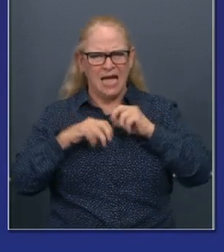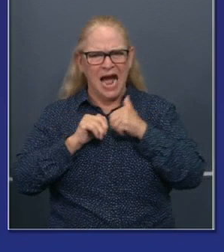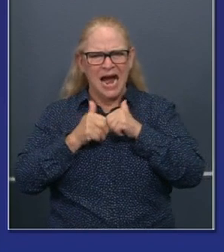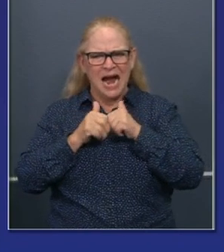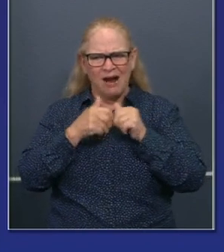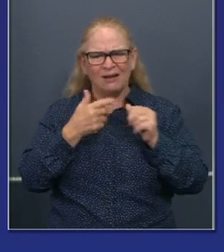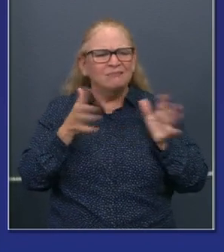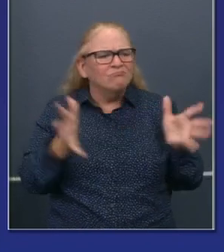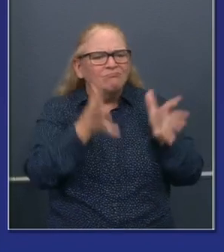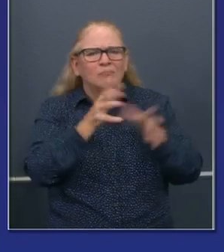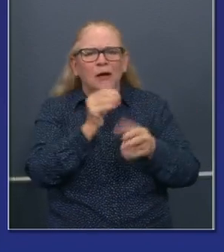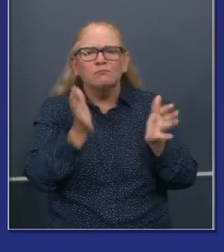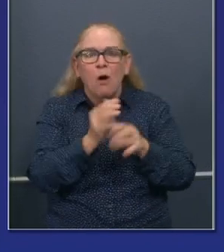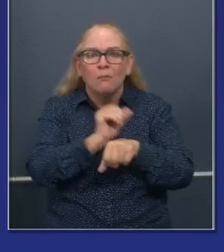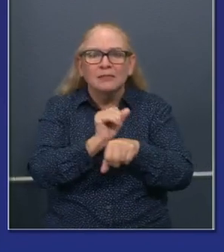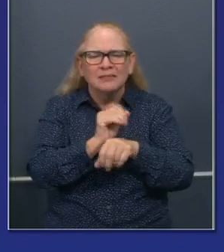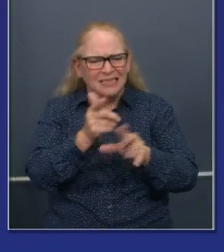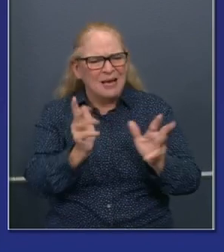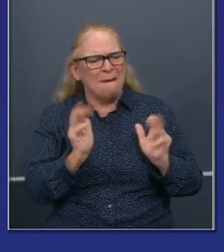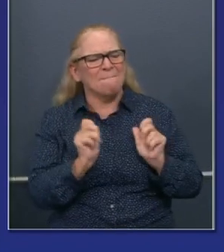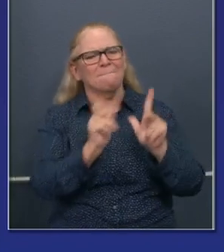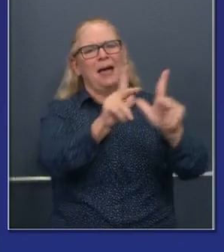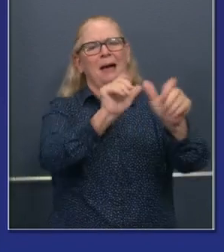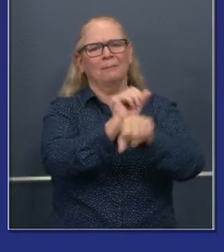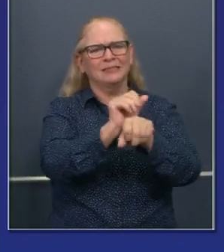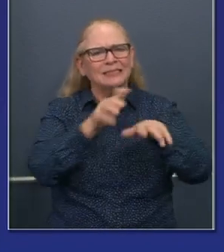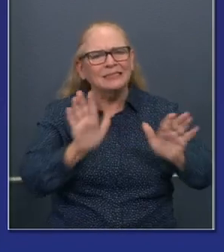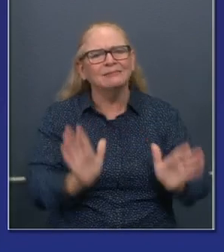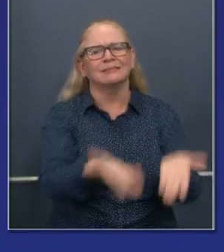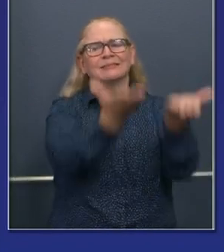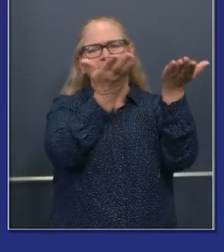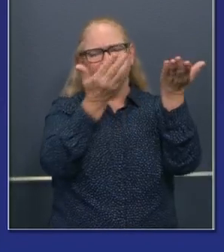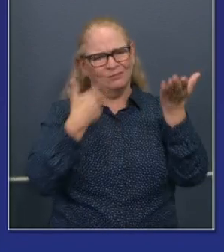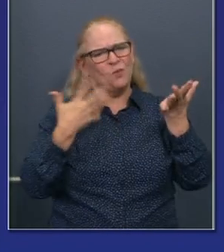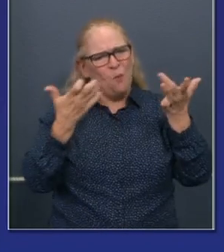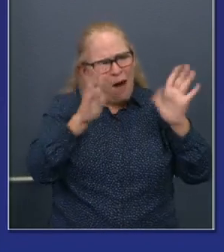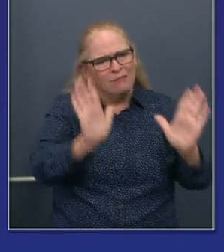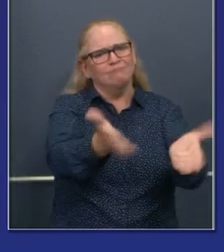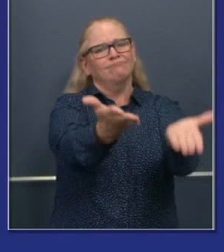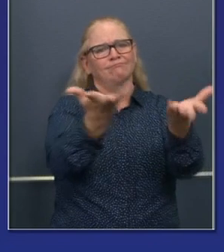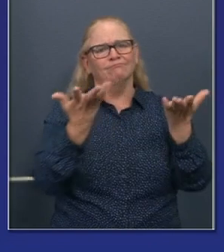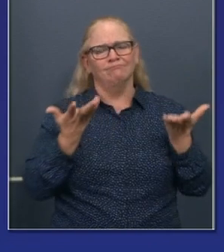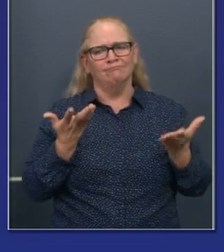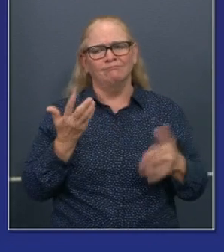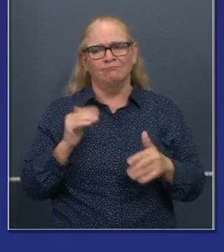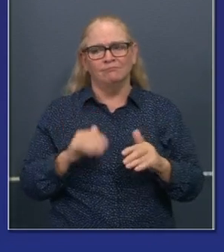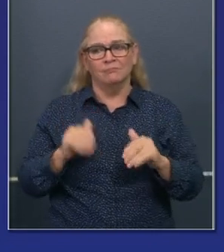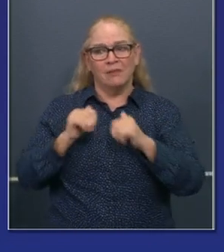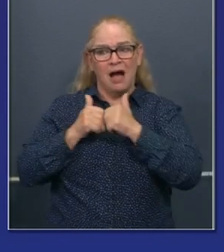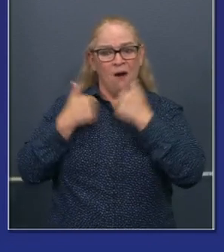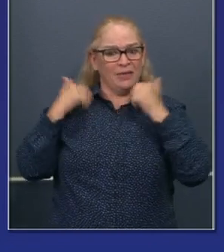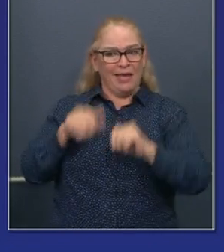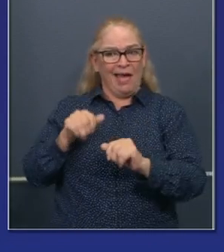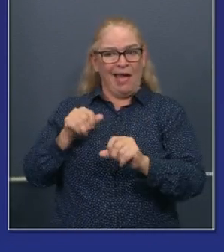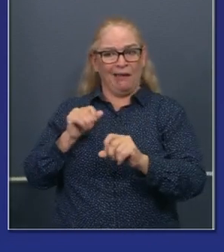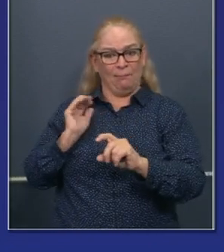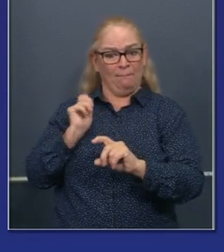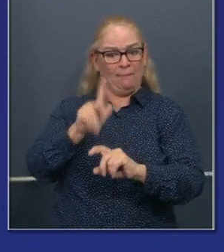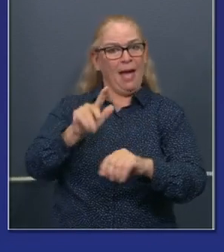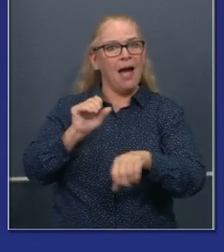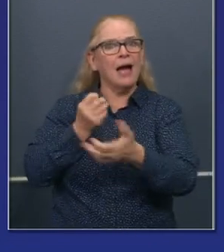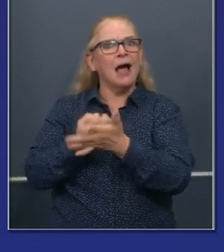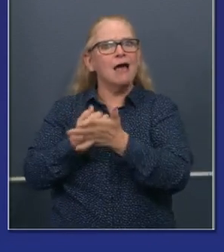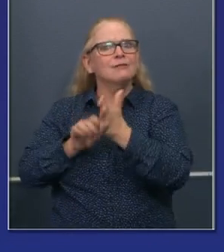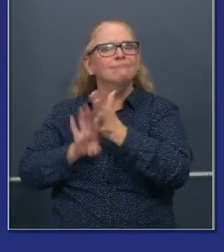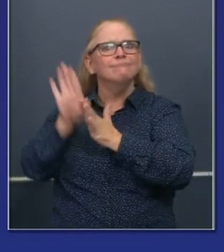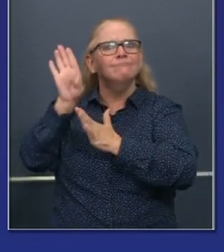business community. The one that we need the most is to stabilize this virus, to bend the curve of this pandemic,